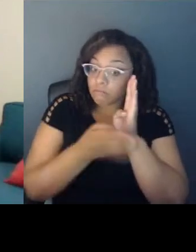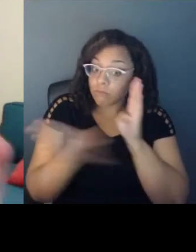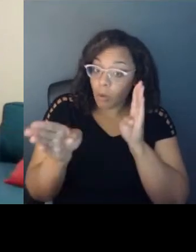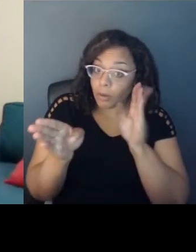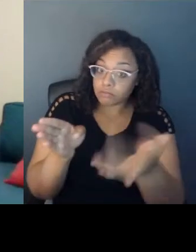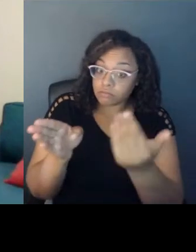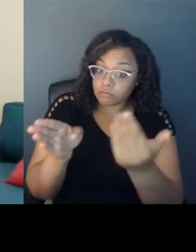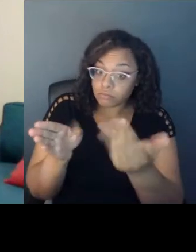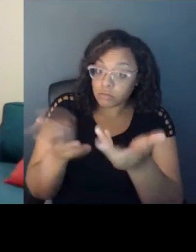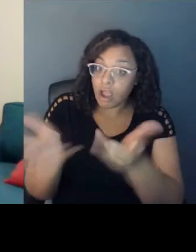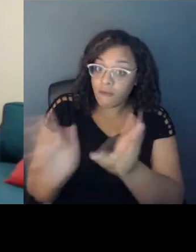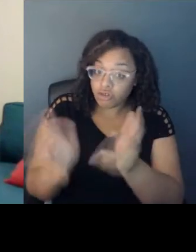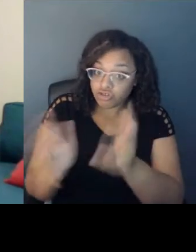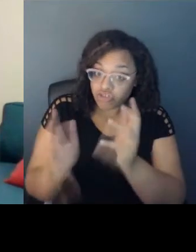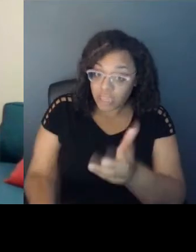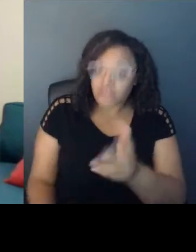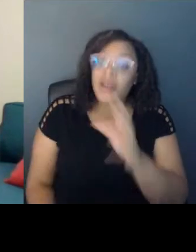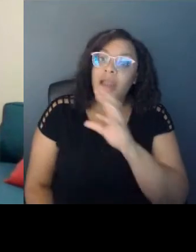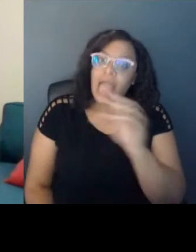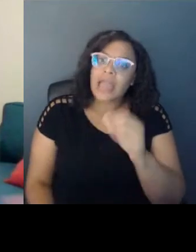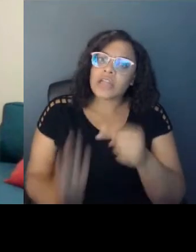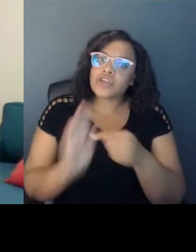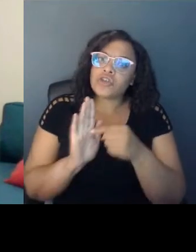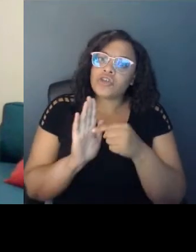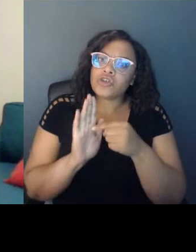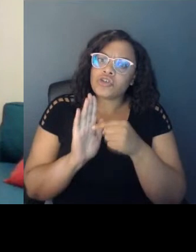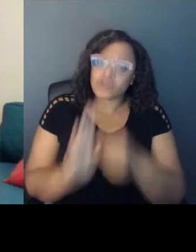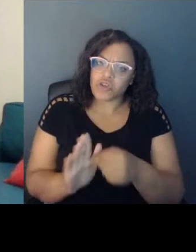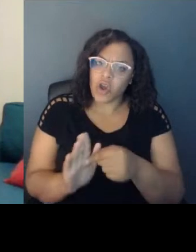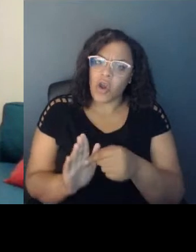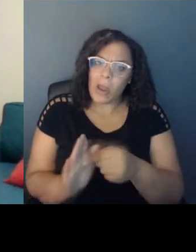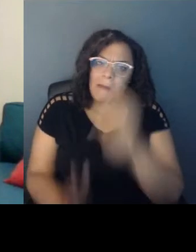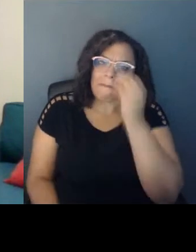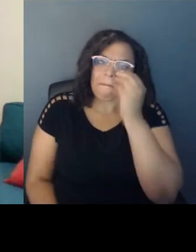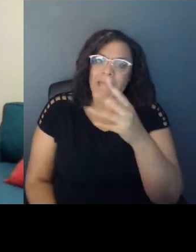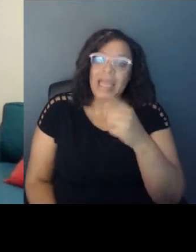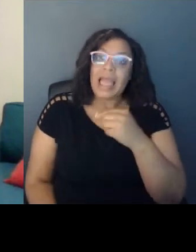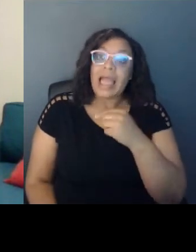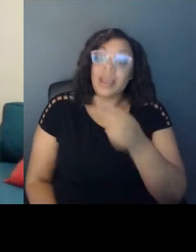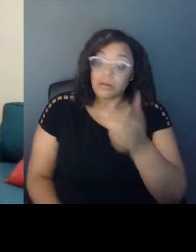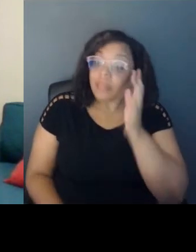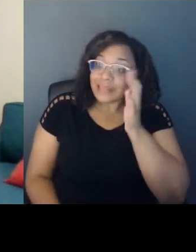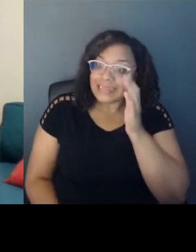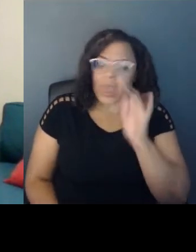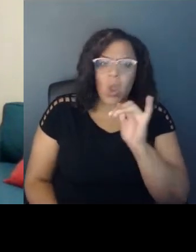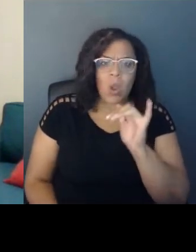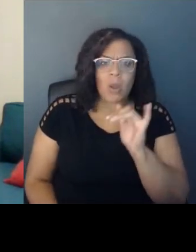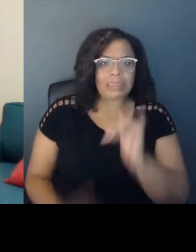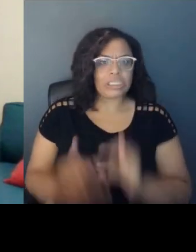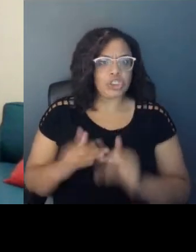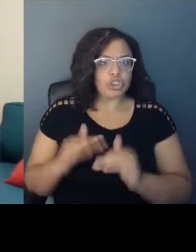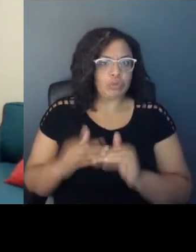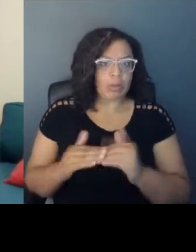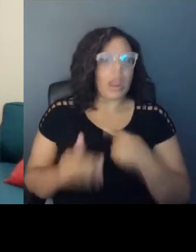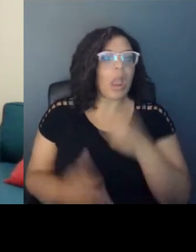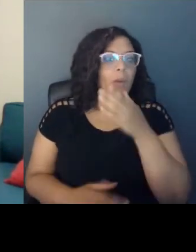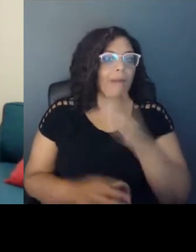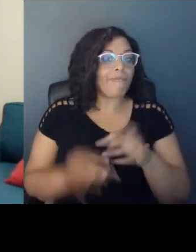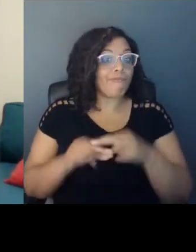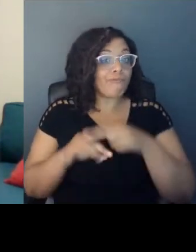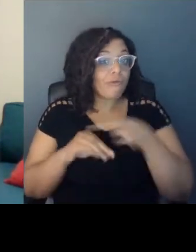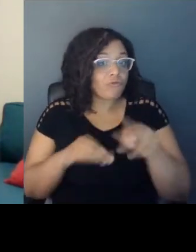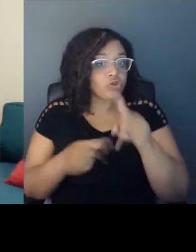that is a little bit too much for me. I'm going to refer you to either a pastor, a counselor, a psychiatrist, a